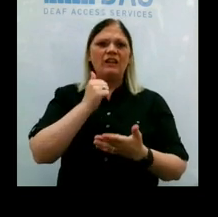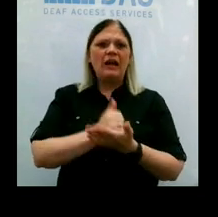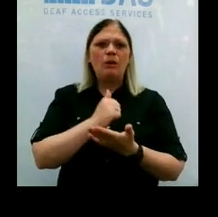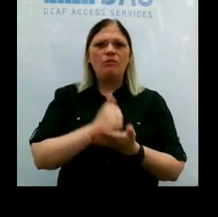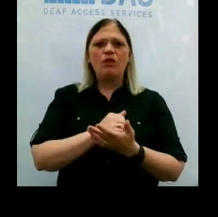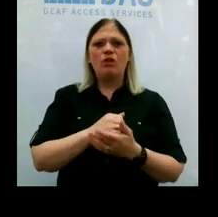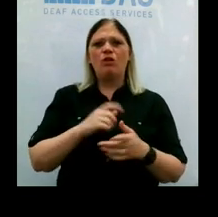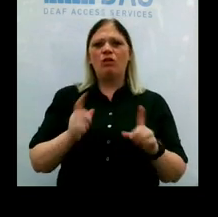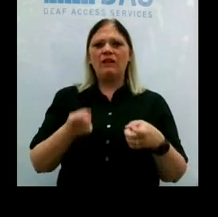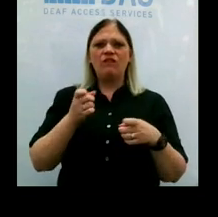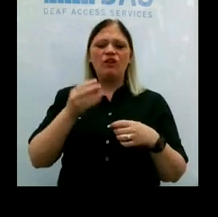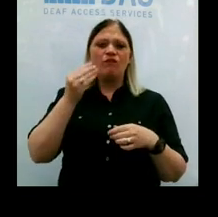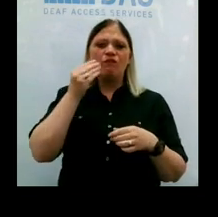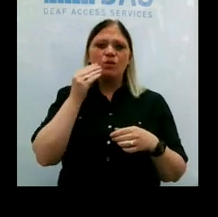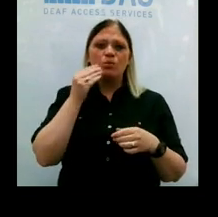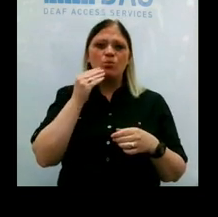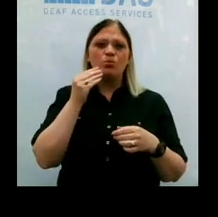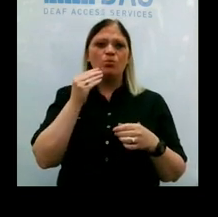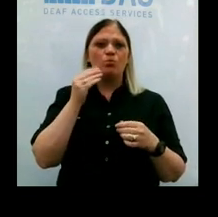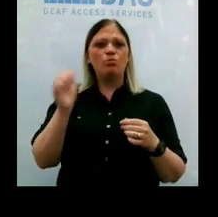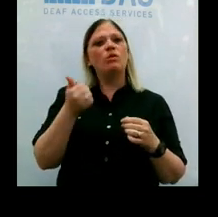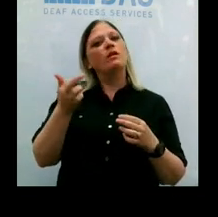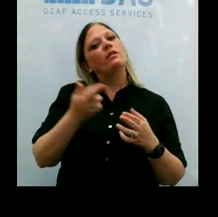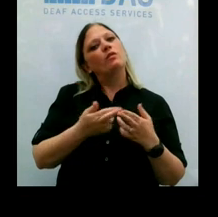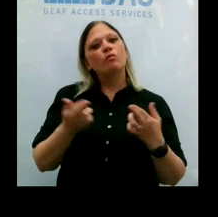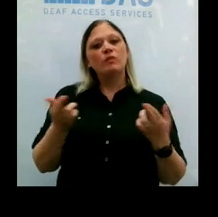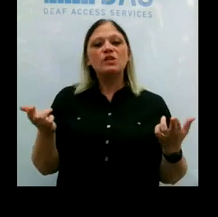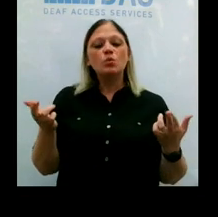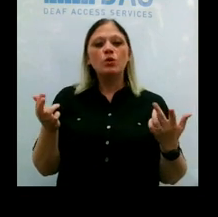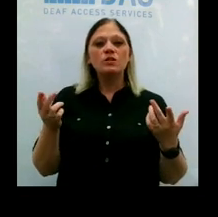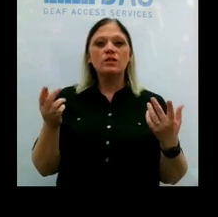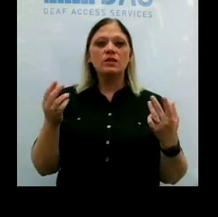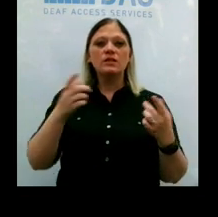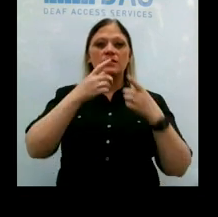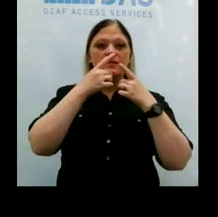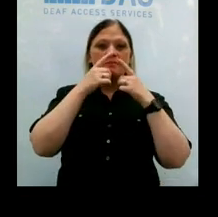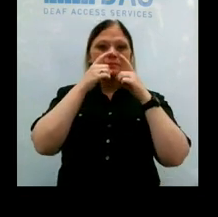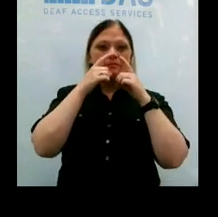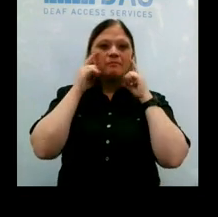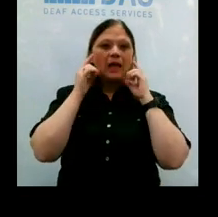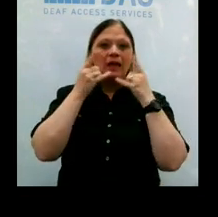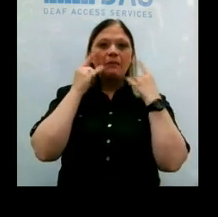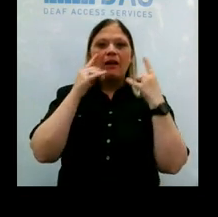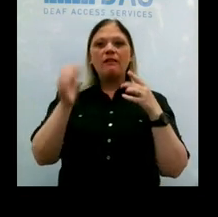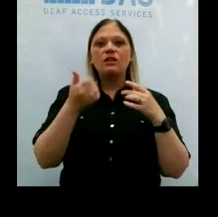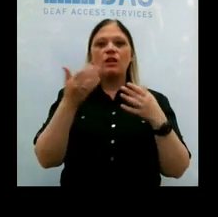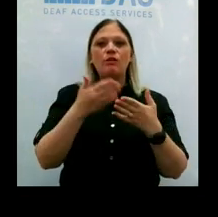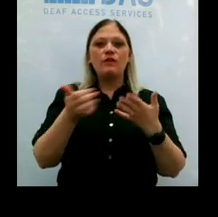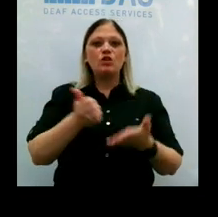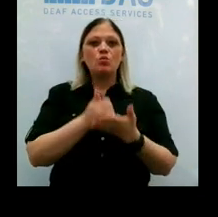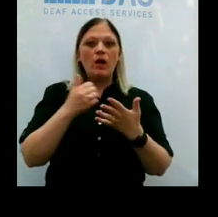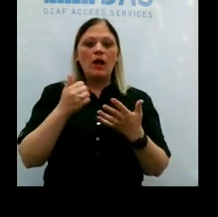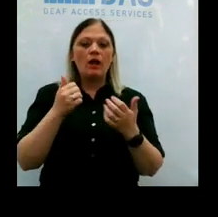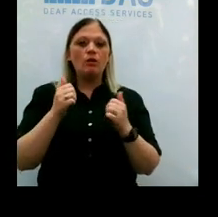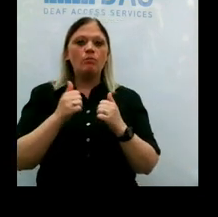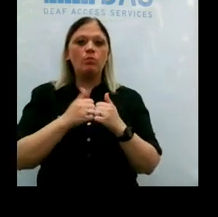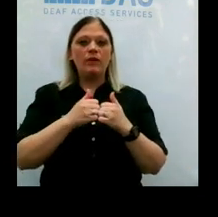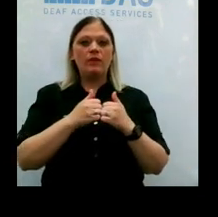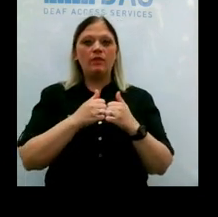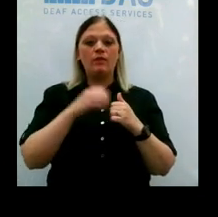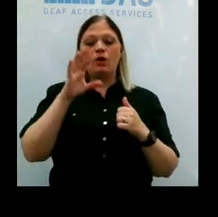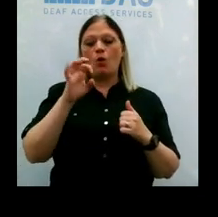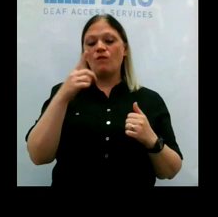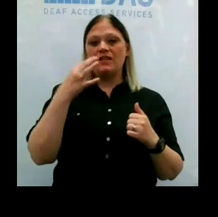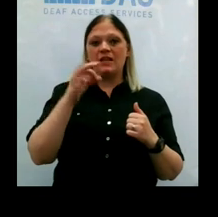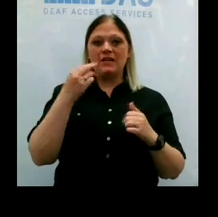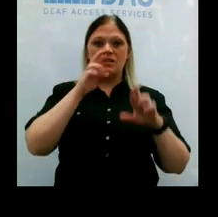giving us food and giving us, you know, other resources and, like, masks and other things to help us with our COVID-19 response in Erie